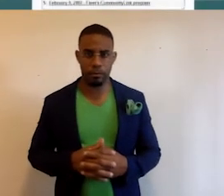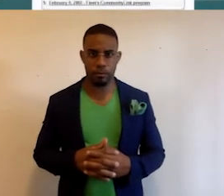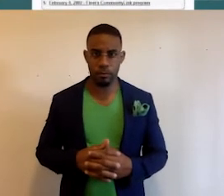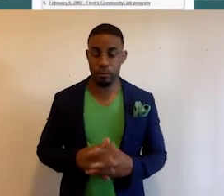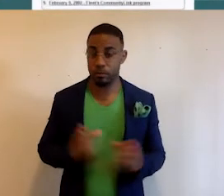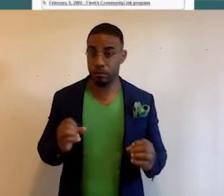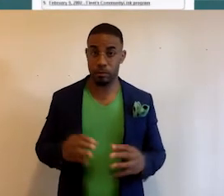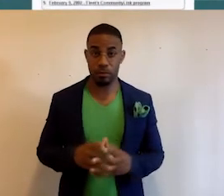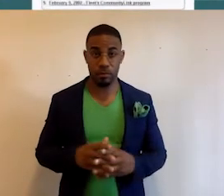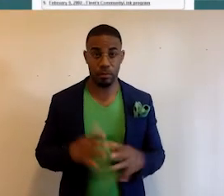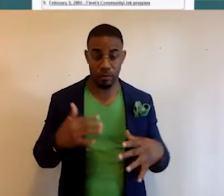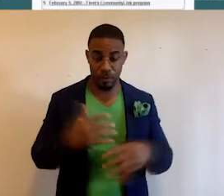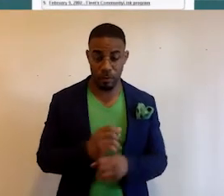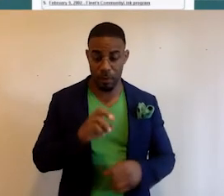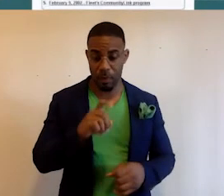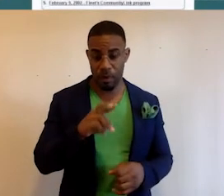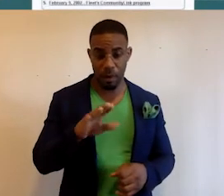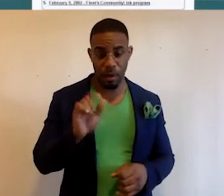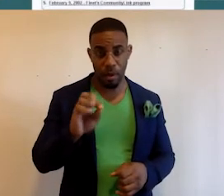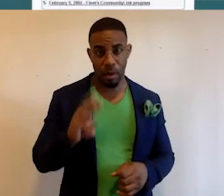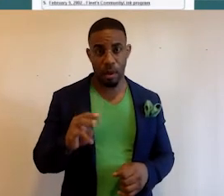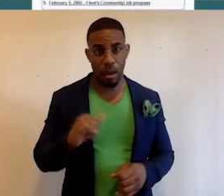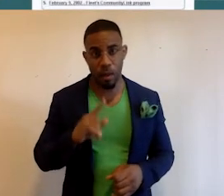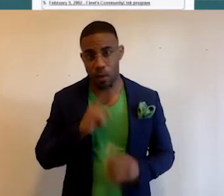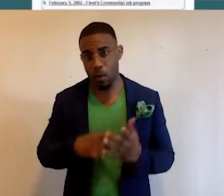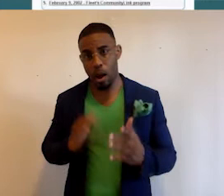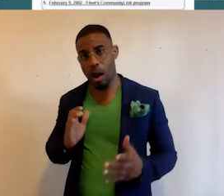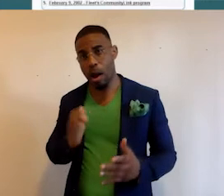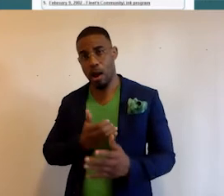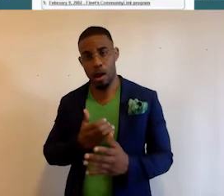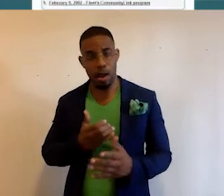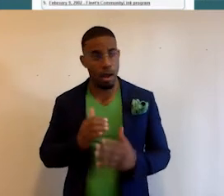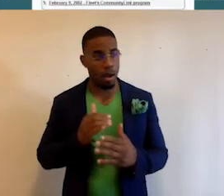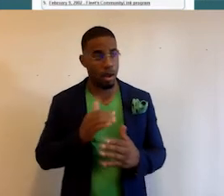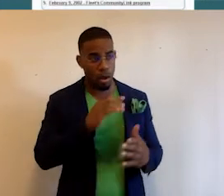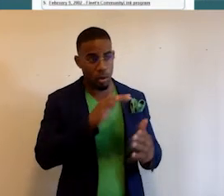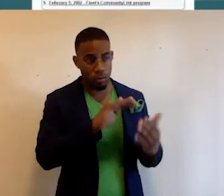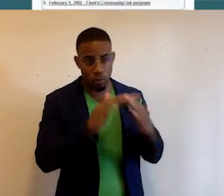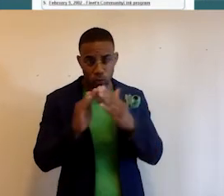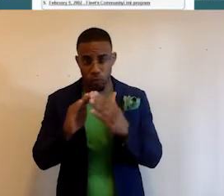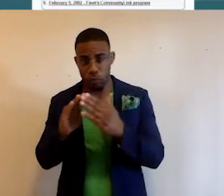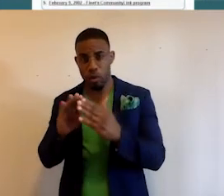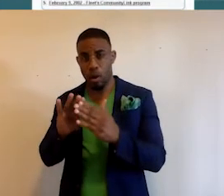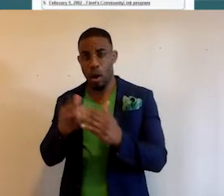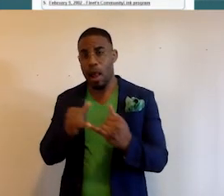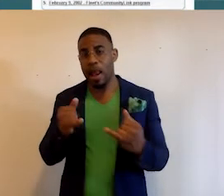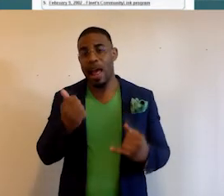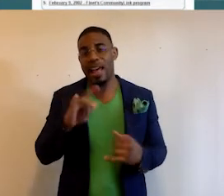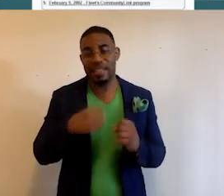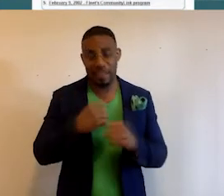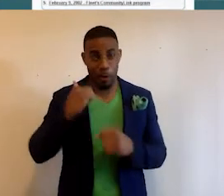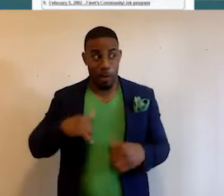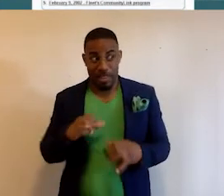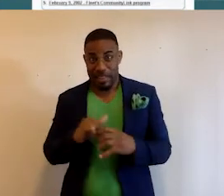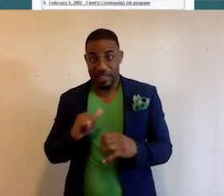So the summary on Roxbury.com. This is one of our urban communities online 18 years ago. We did